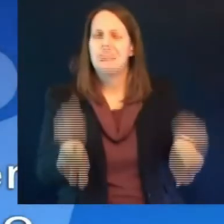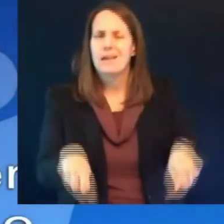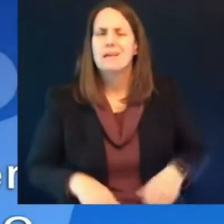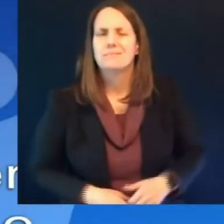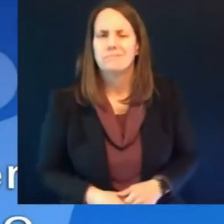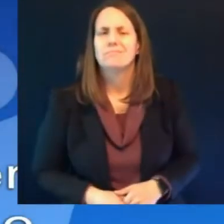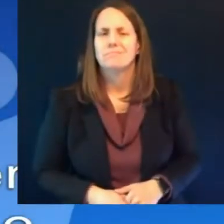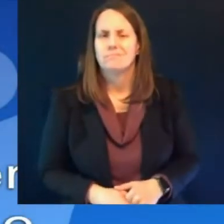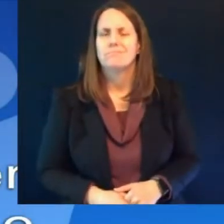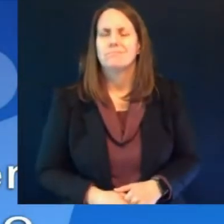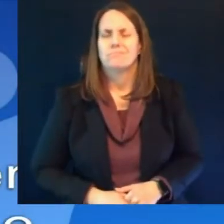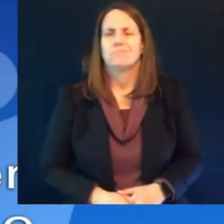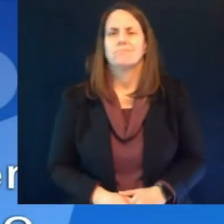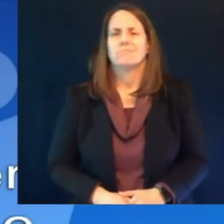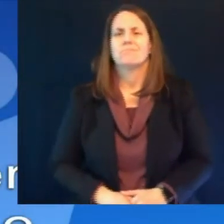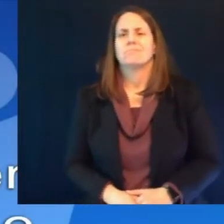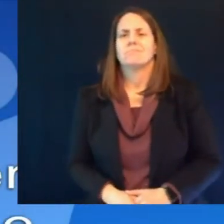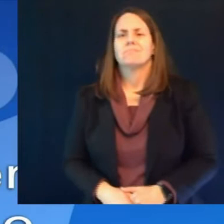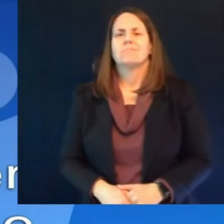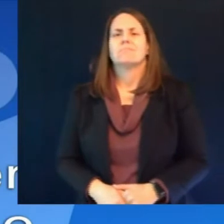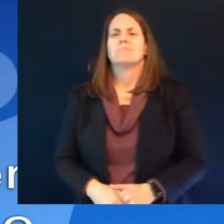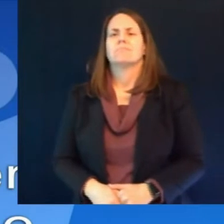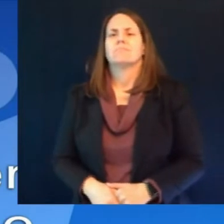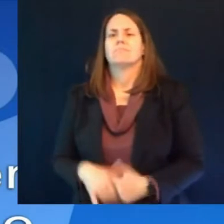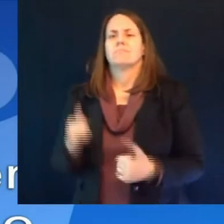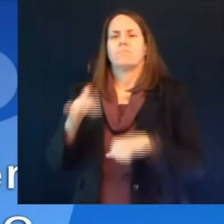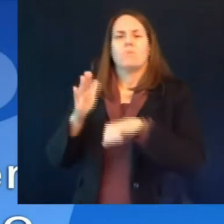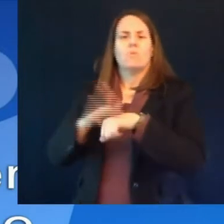kornbach from milwaukee public radio chuck